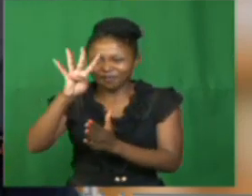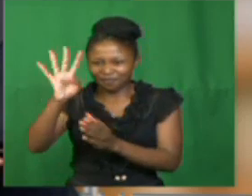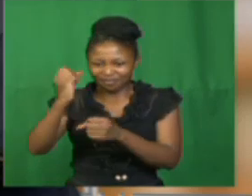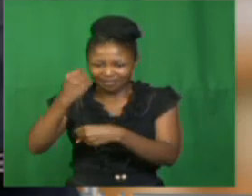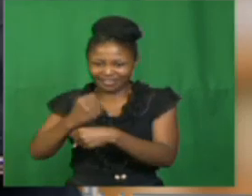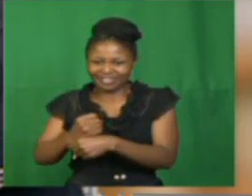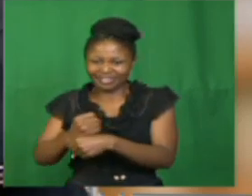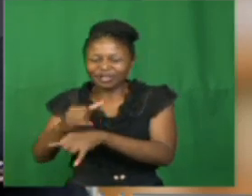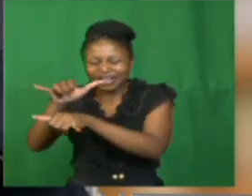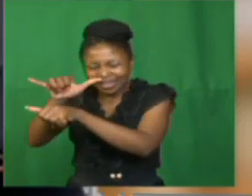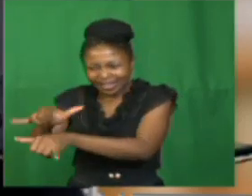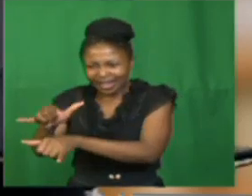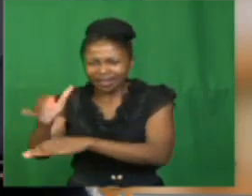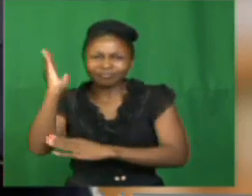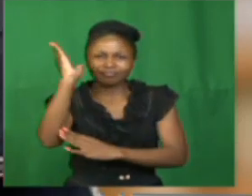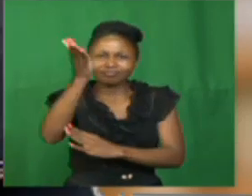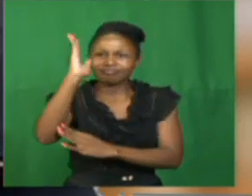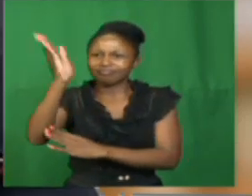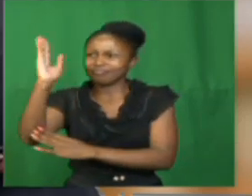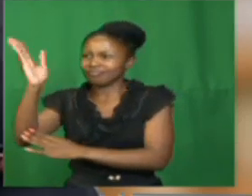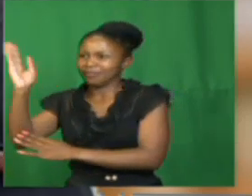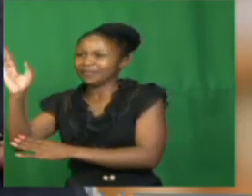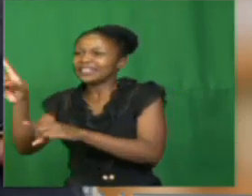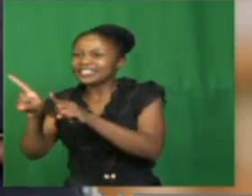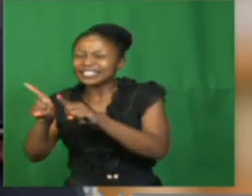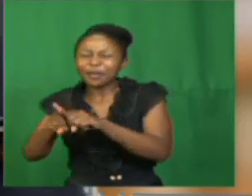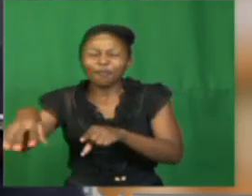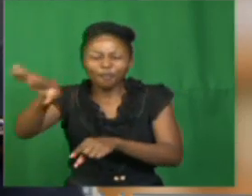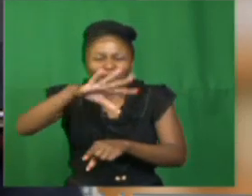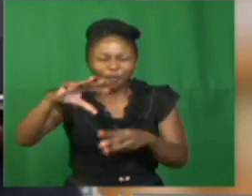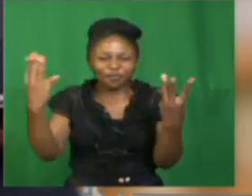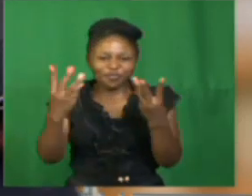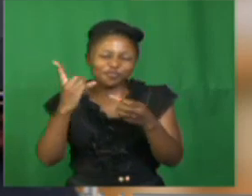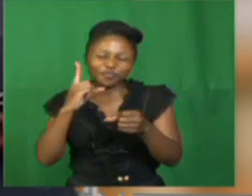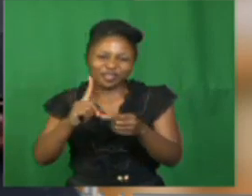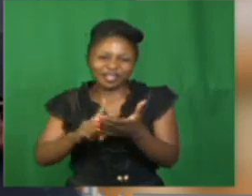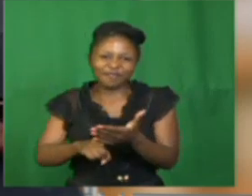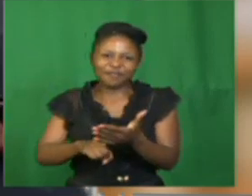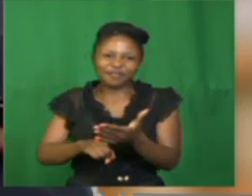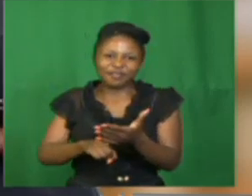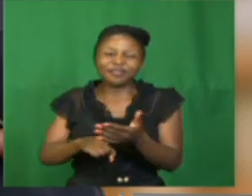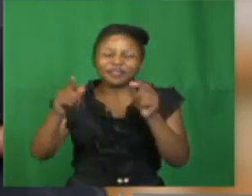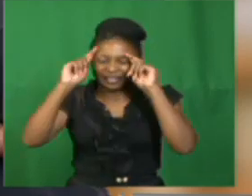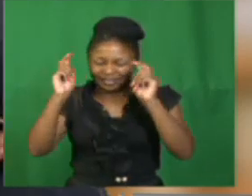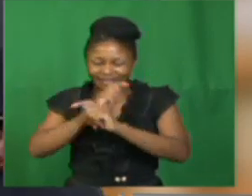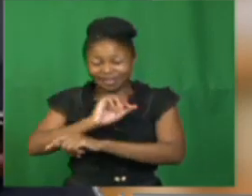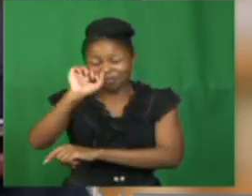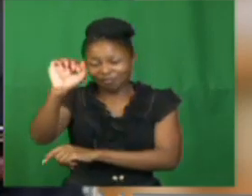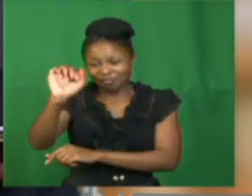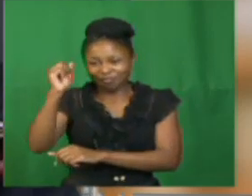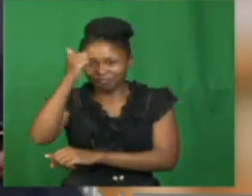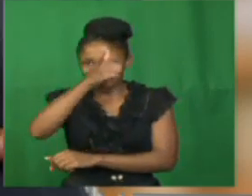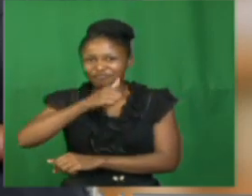He healed a lot of souls, and he also made the doubters believe that he is the son of God. That's very interesting, Nogazi. Very, very interesting.